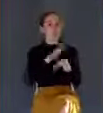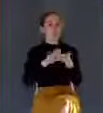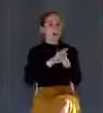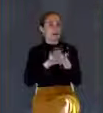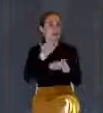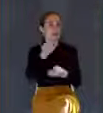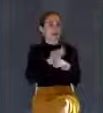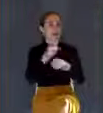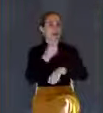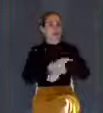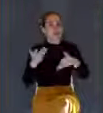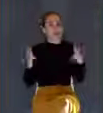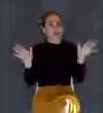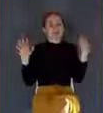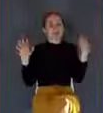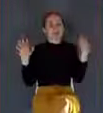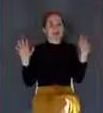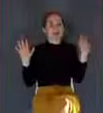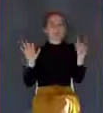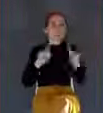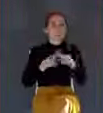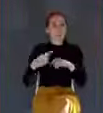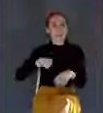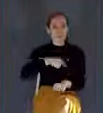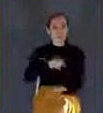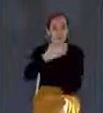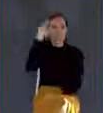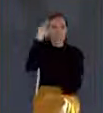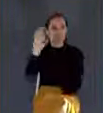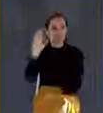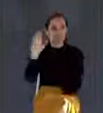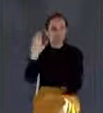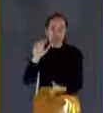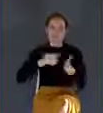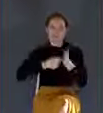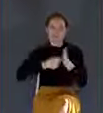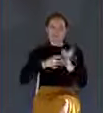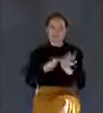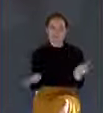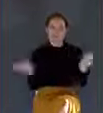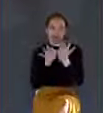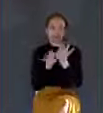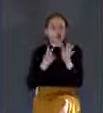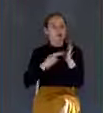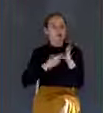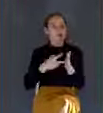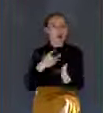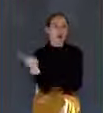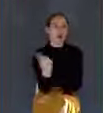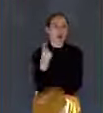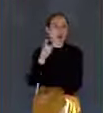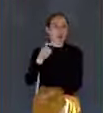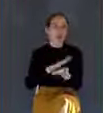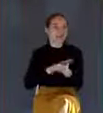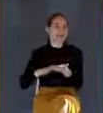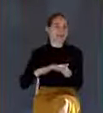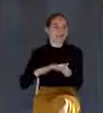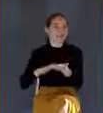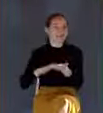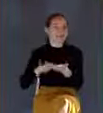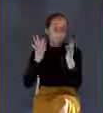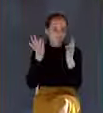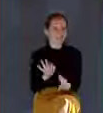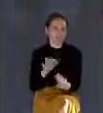that day. The key was we didn't know when he was coming. So we always had to keep it nice